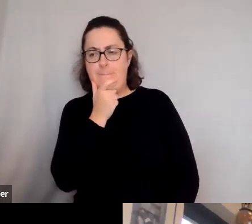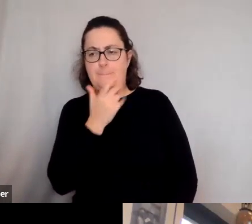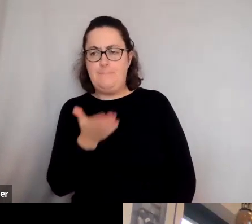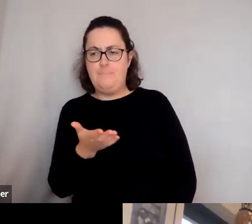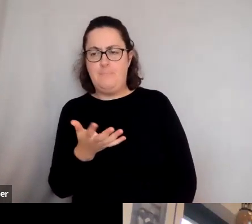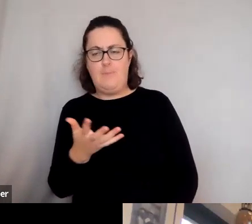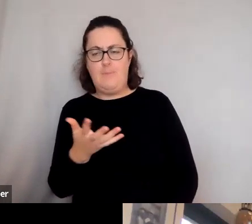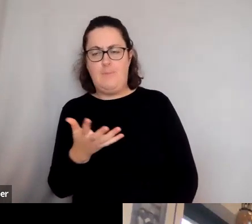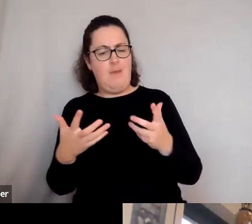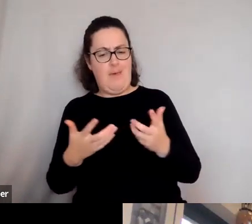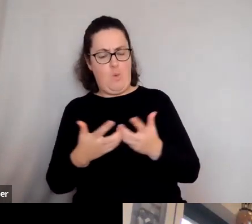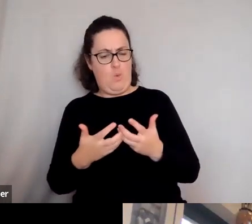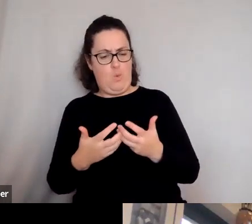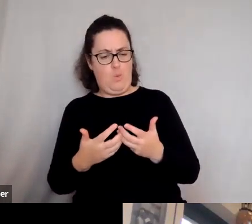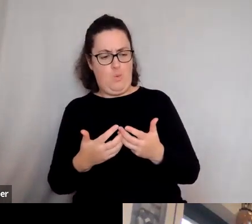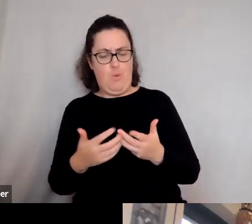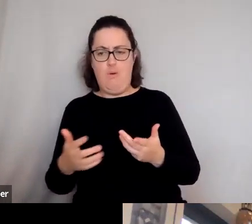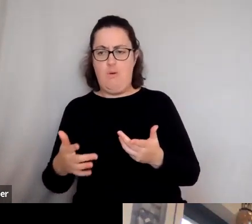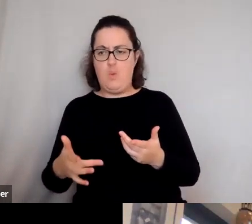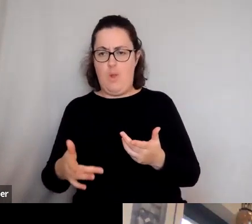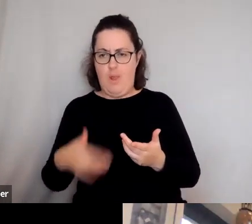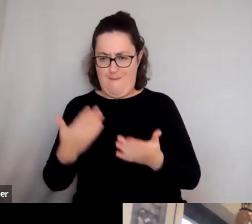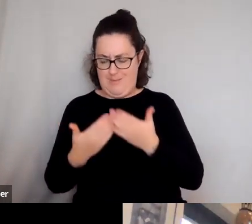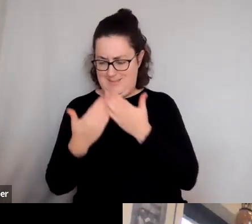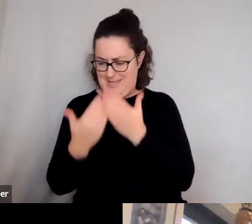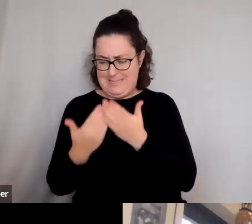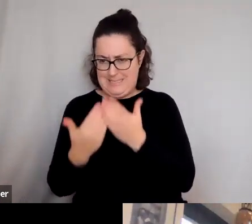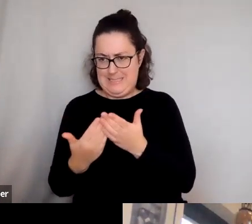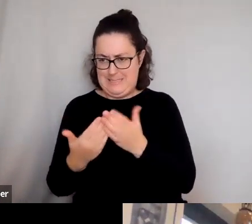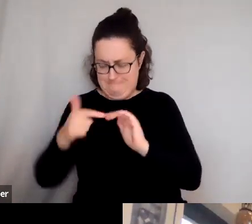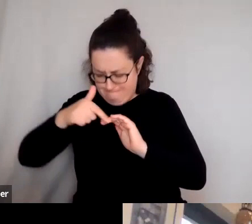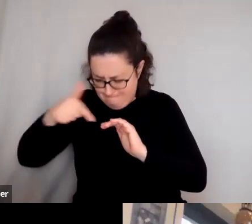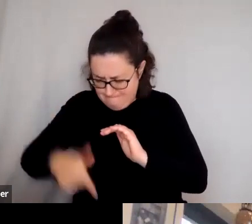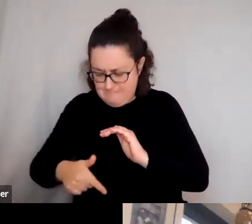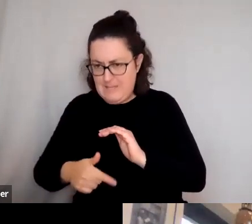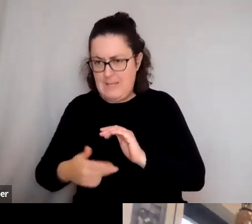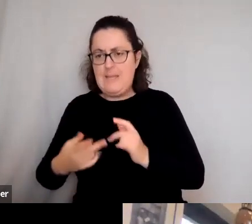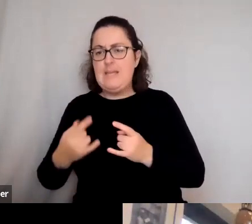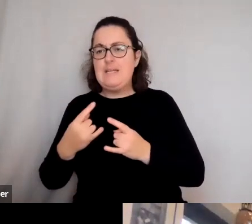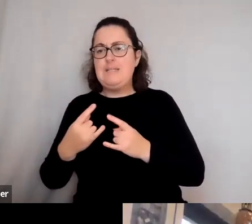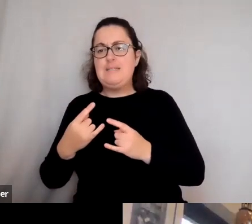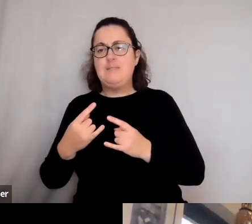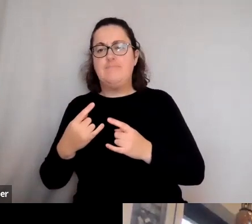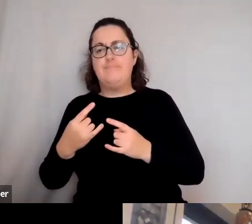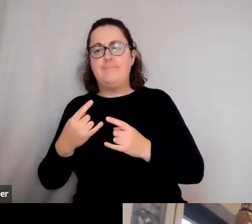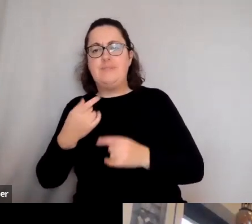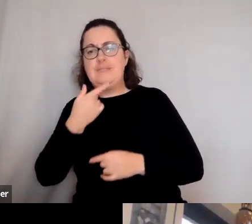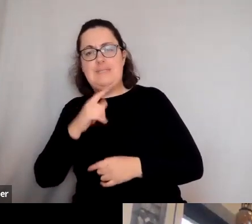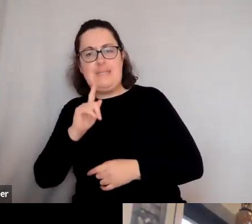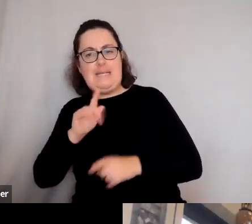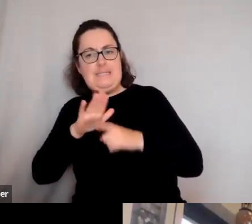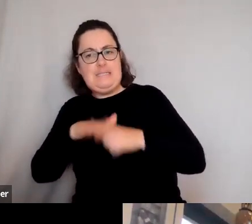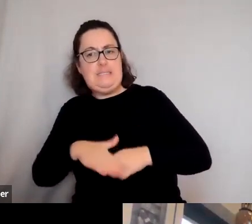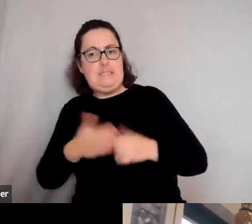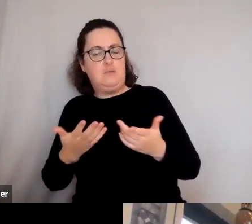you know, how come you spend a whole lifetime studying this deeply sexist, misogynist culture? And I think